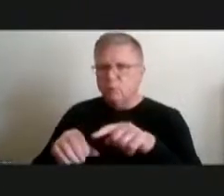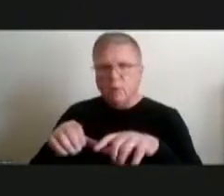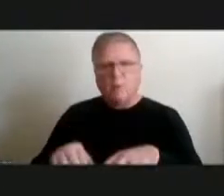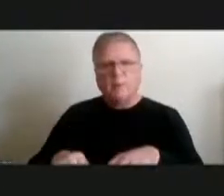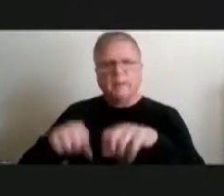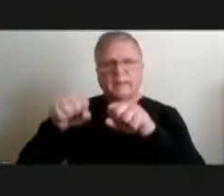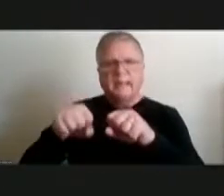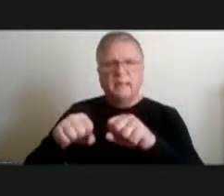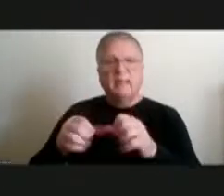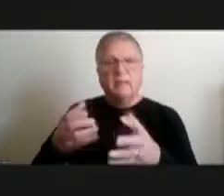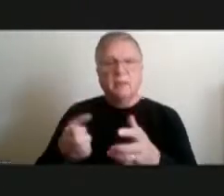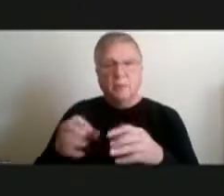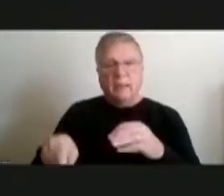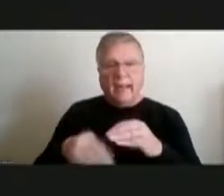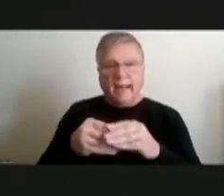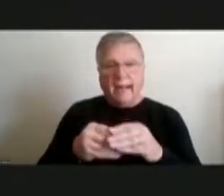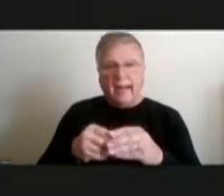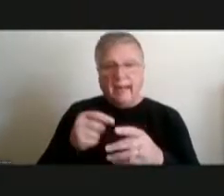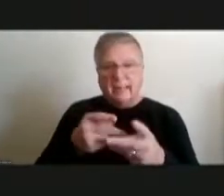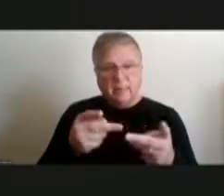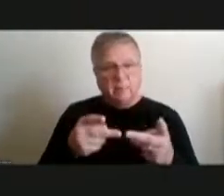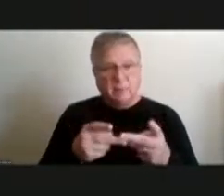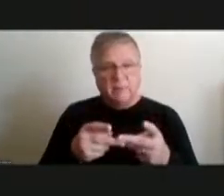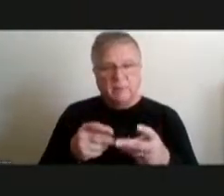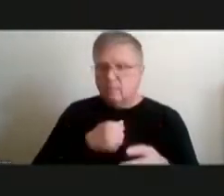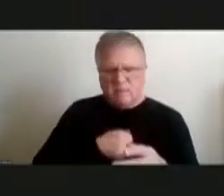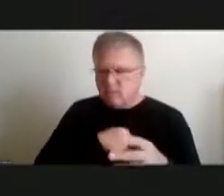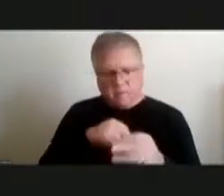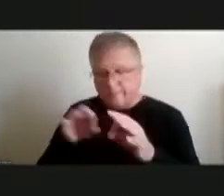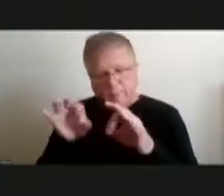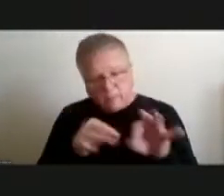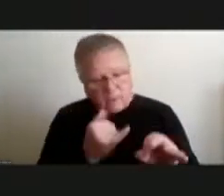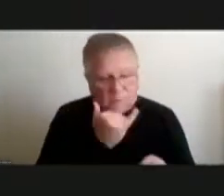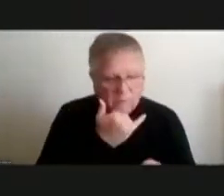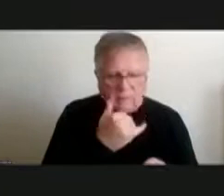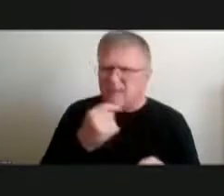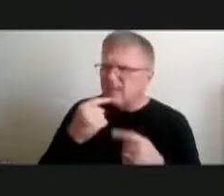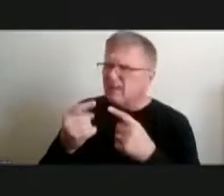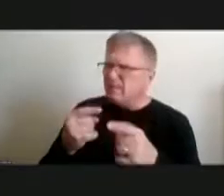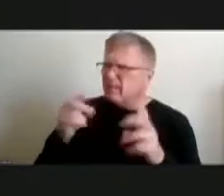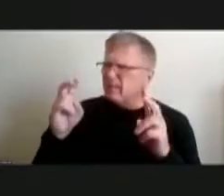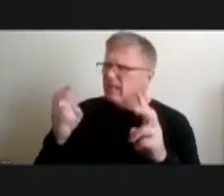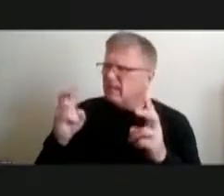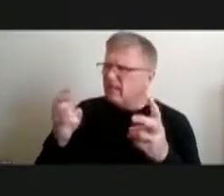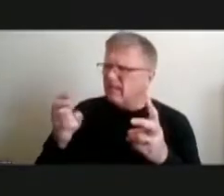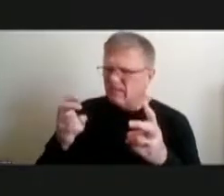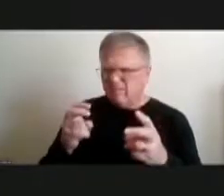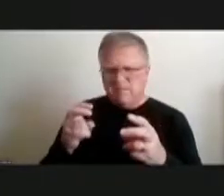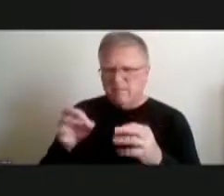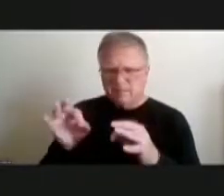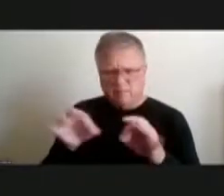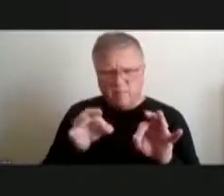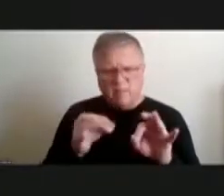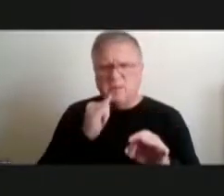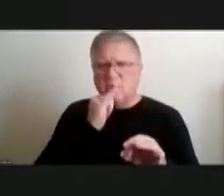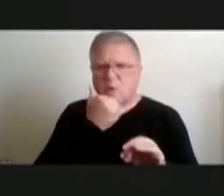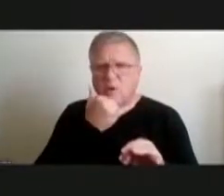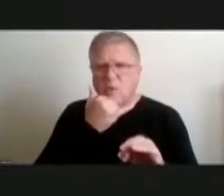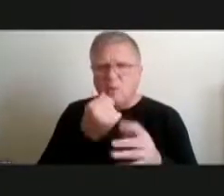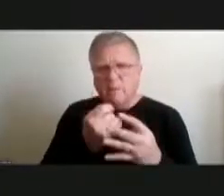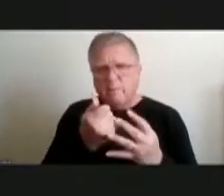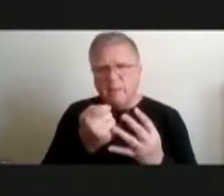you want to have these added oh no i'm sorry i'm looking at what's i was about to mention the titles but then i'm actually looking at the ones that are being eliminated here